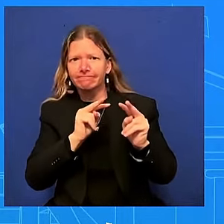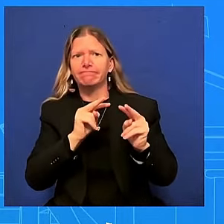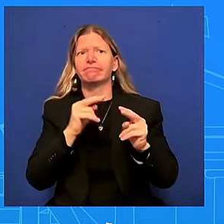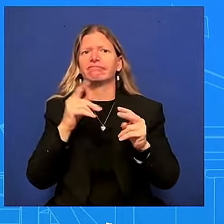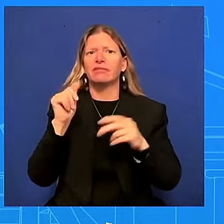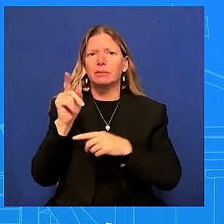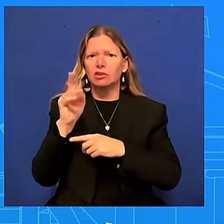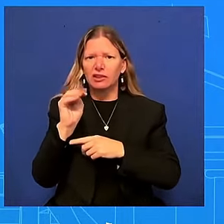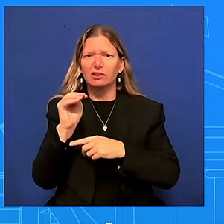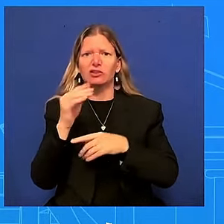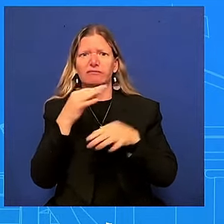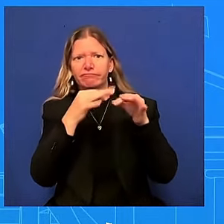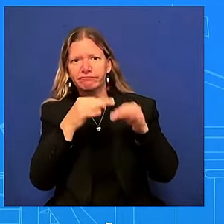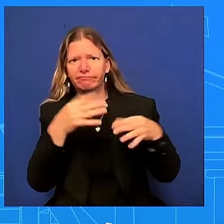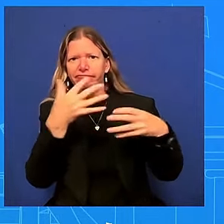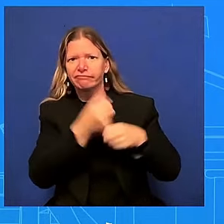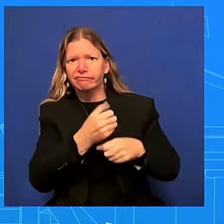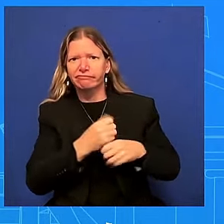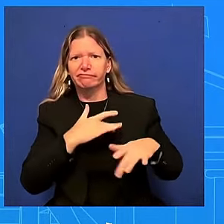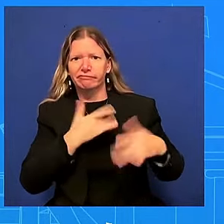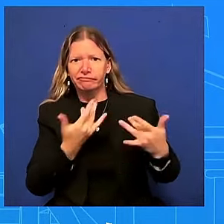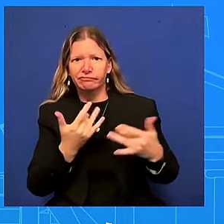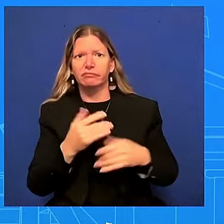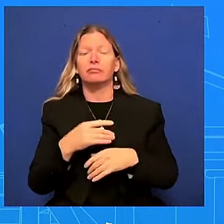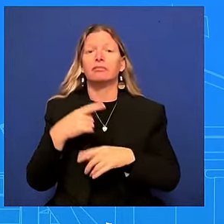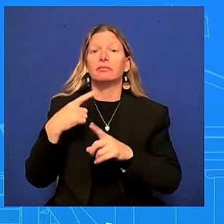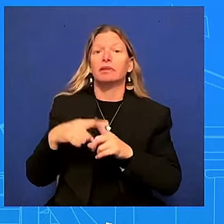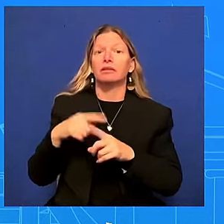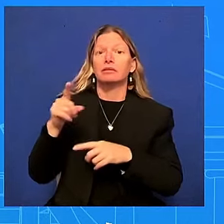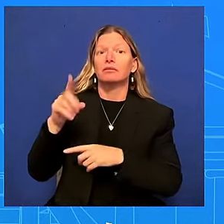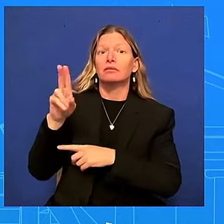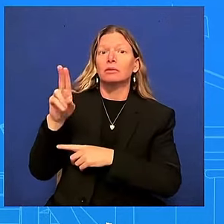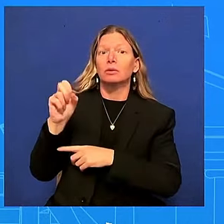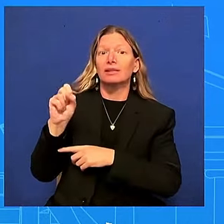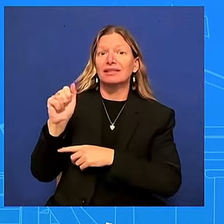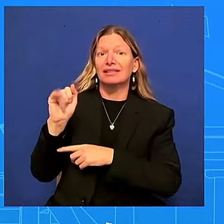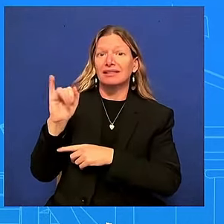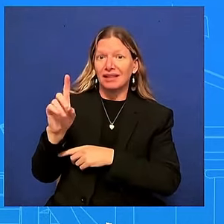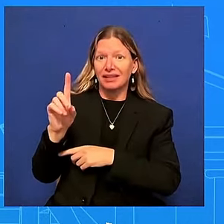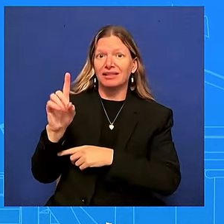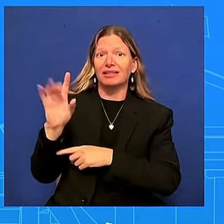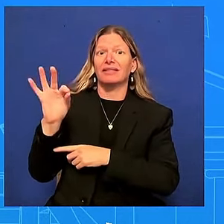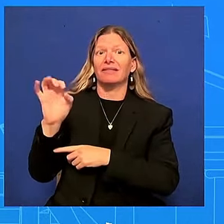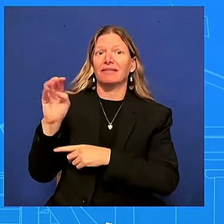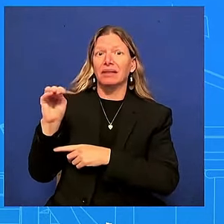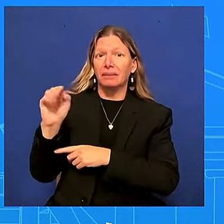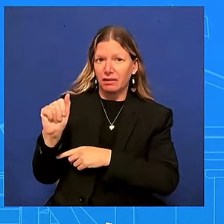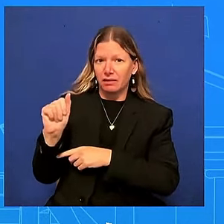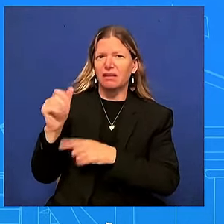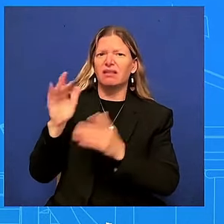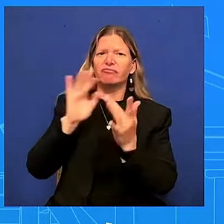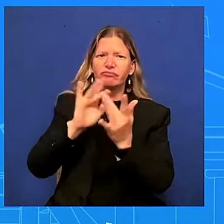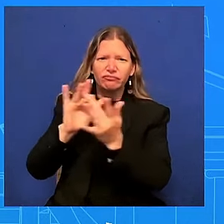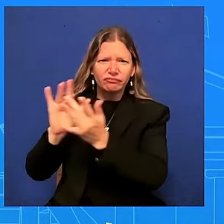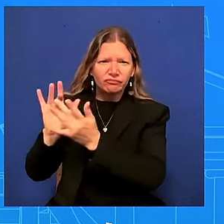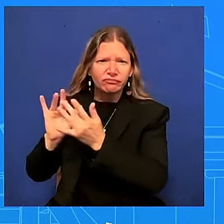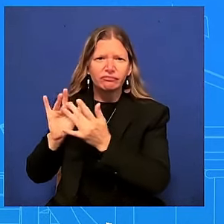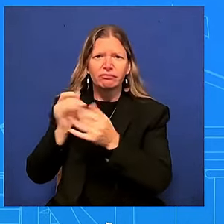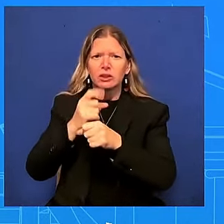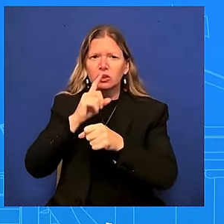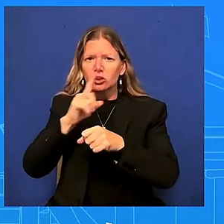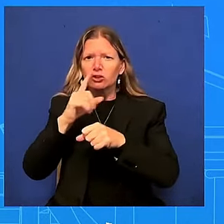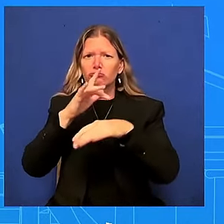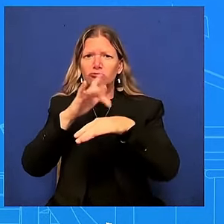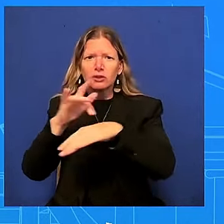and FEMA has resources and supplies pre-stage in the region with staff and partners ready to assist we urge